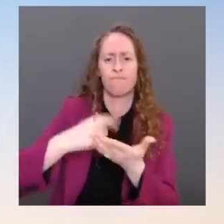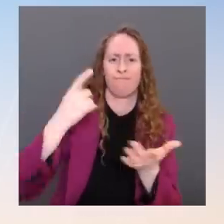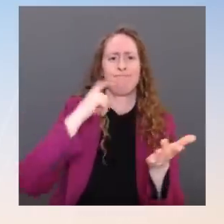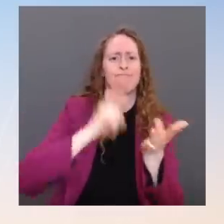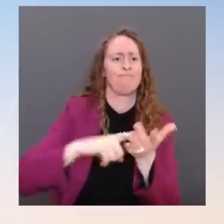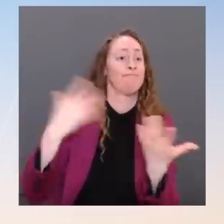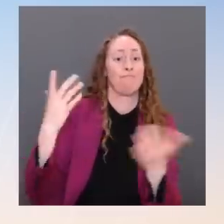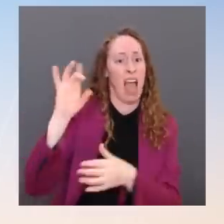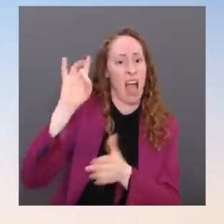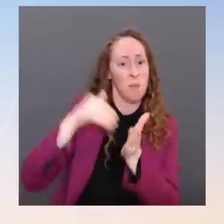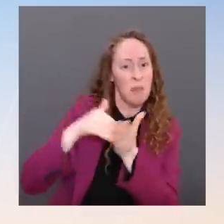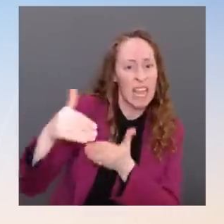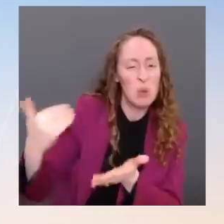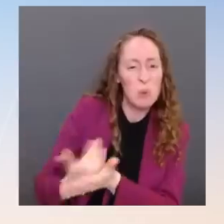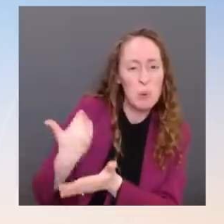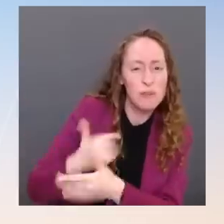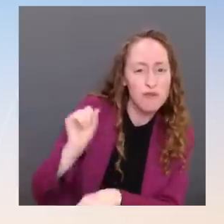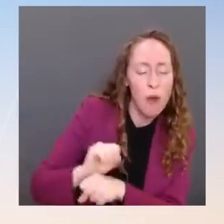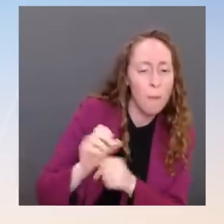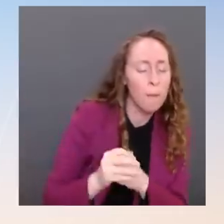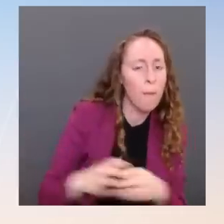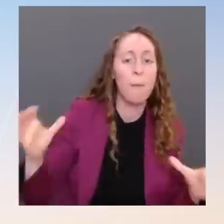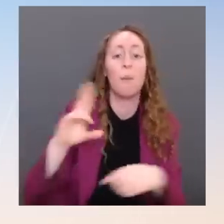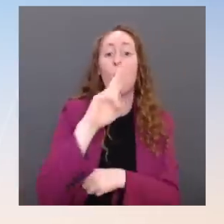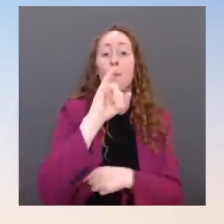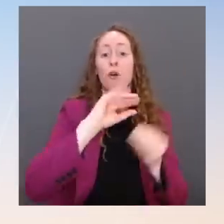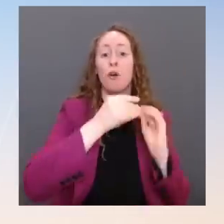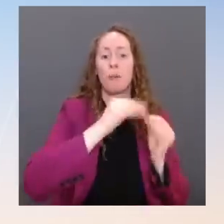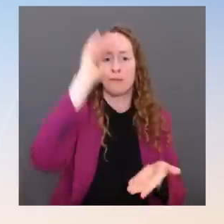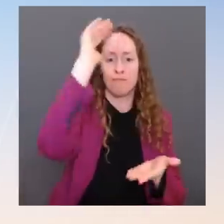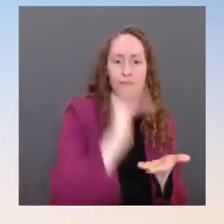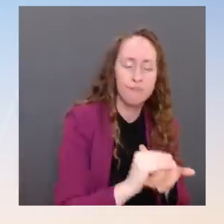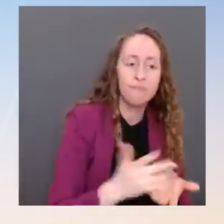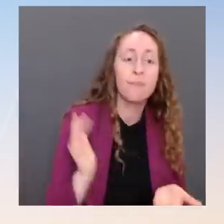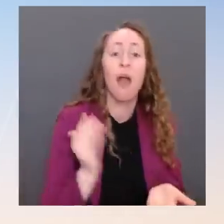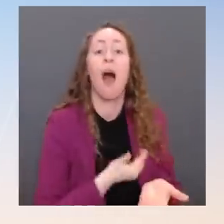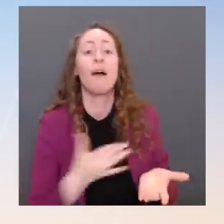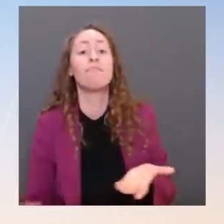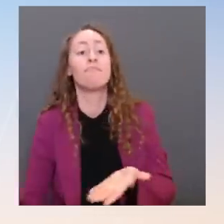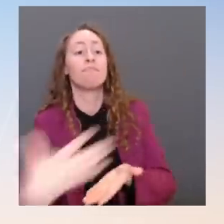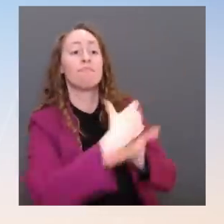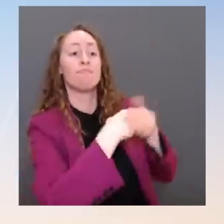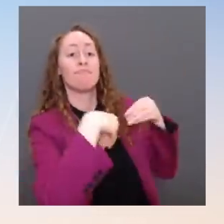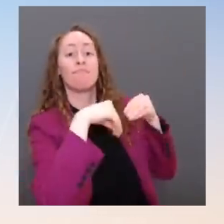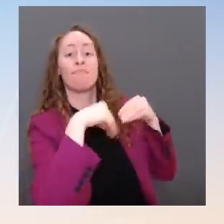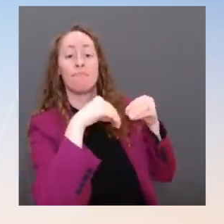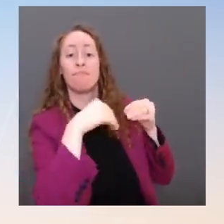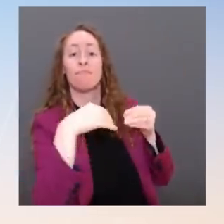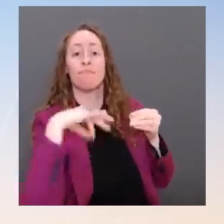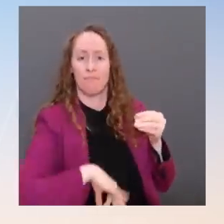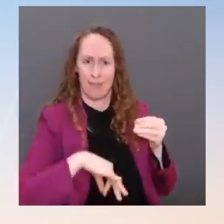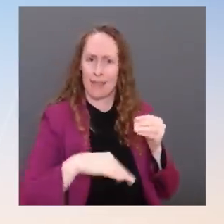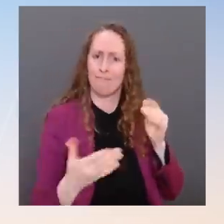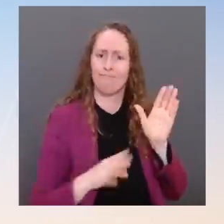percent, that GDP grew up 5.7 percent last year, the fastest rates since 1984, and also that household balance sheets are strong